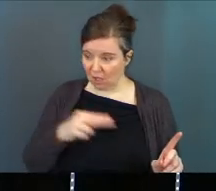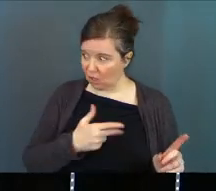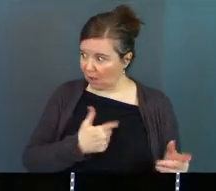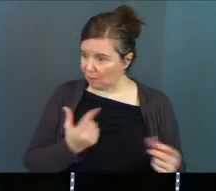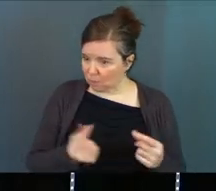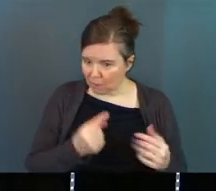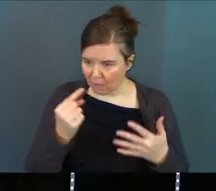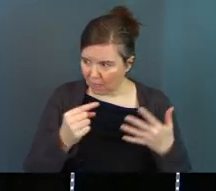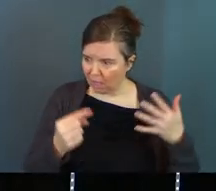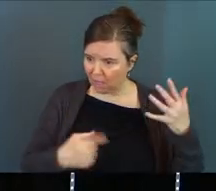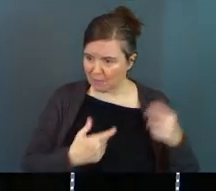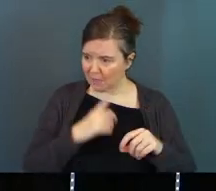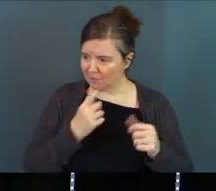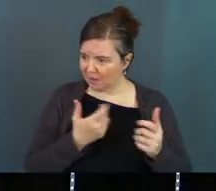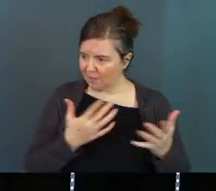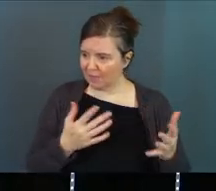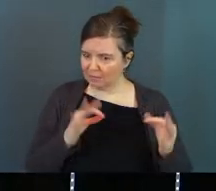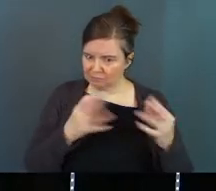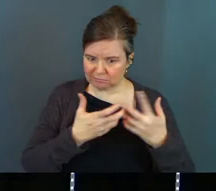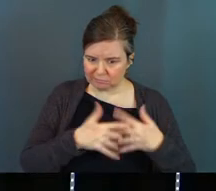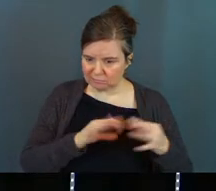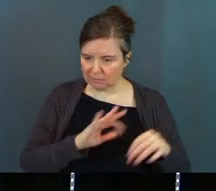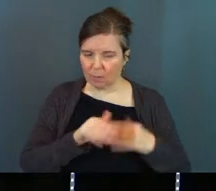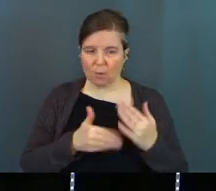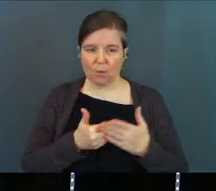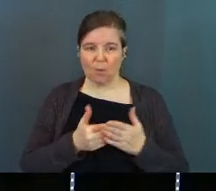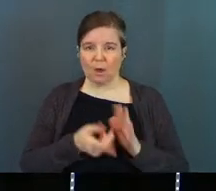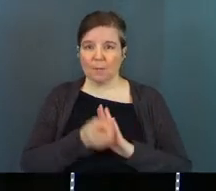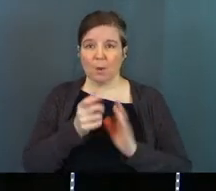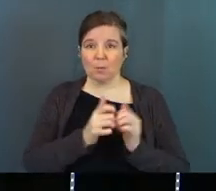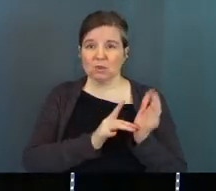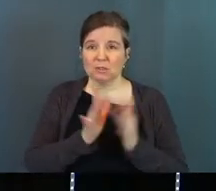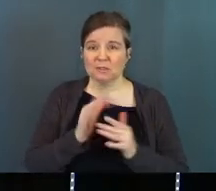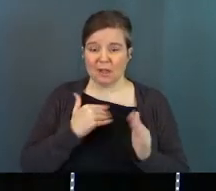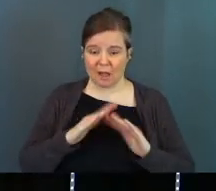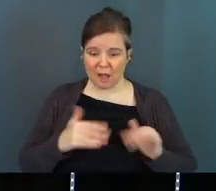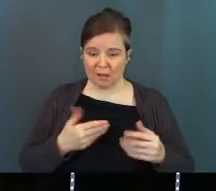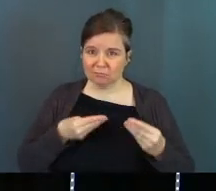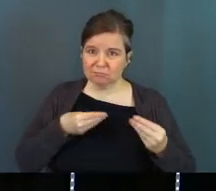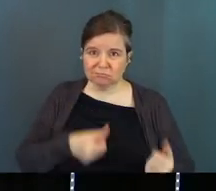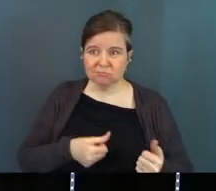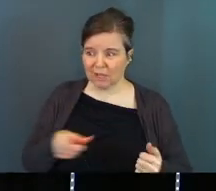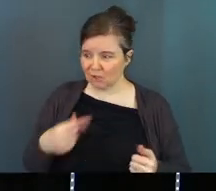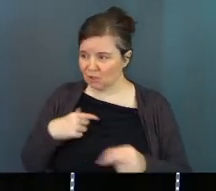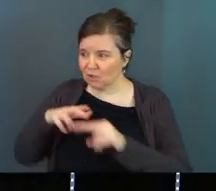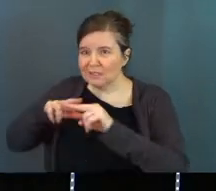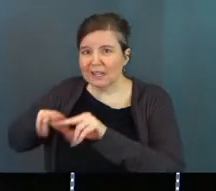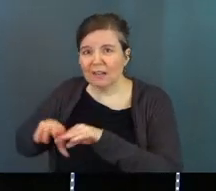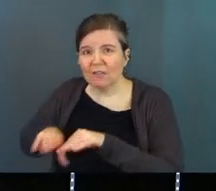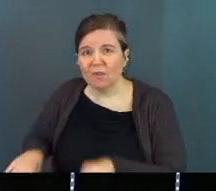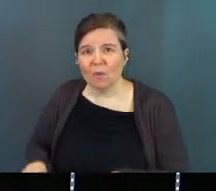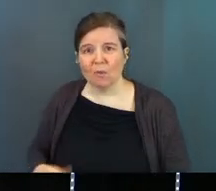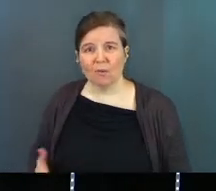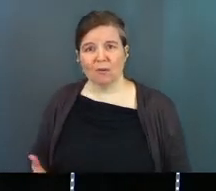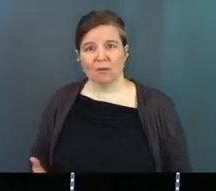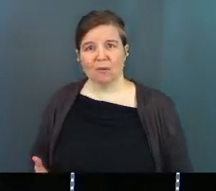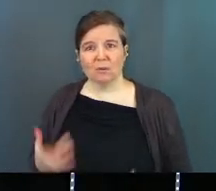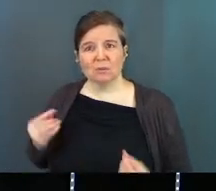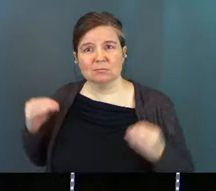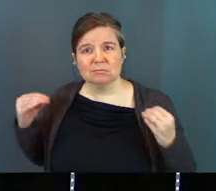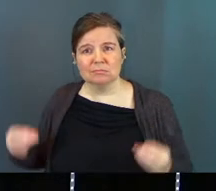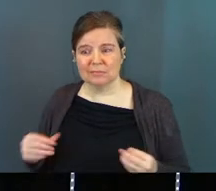this load I'm carrying to make sure that everything, this, that this whole moment with Jesus in our house goes well. And you're sitting on the floor, Mary,